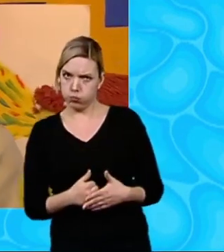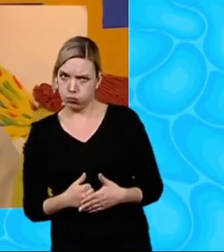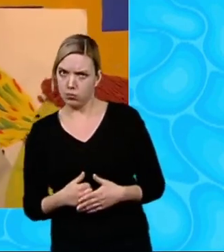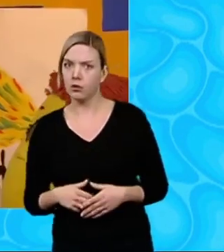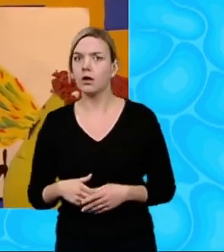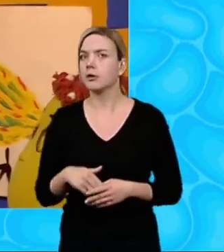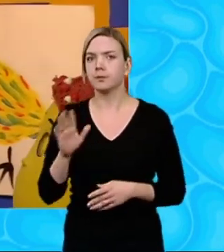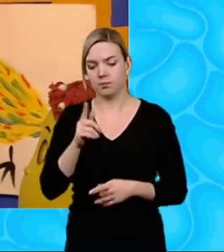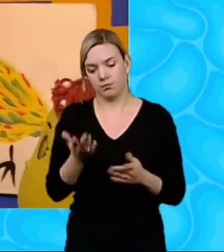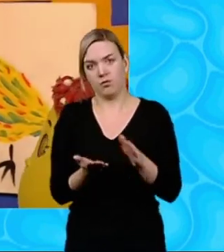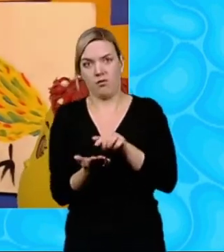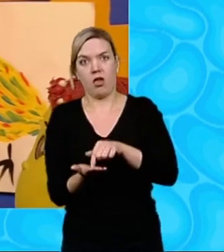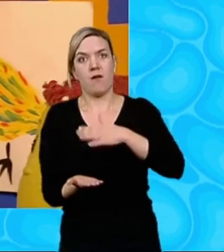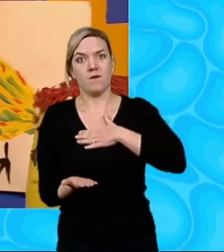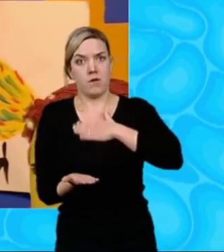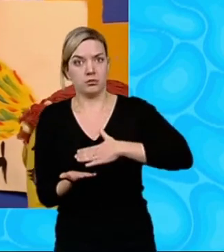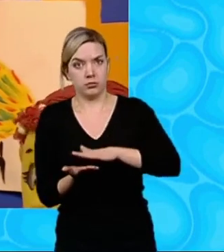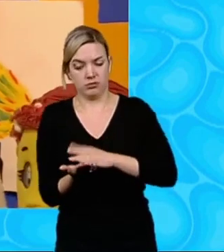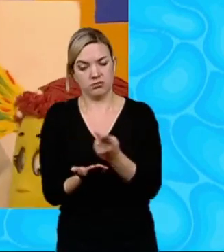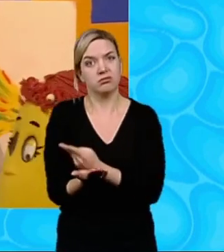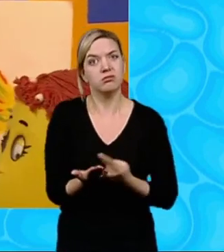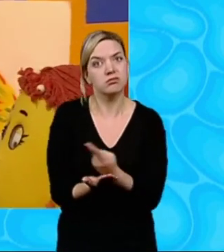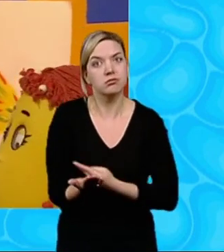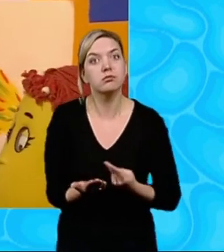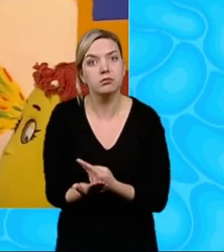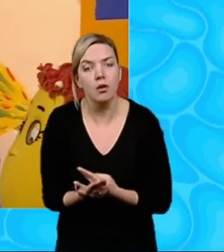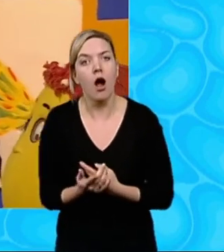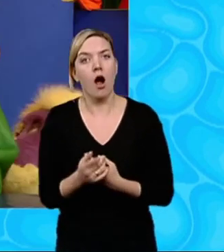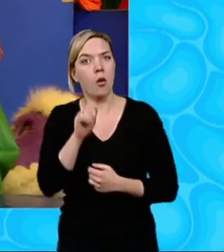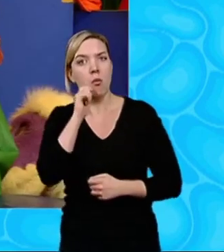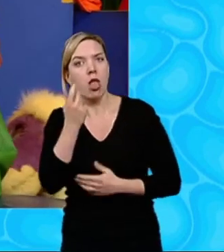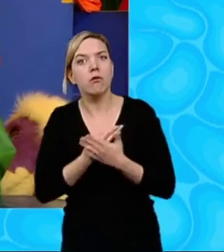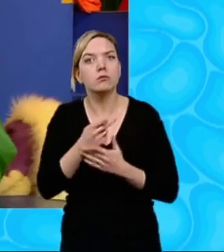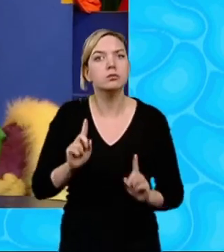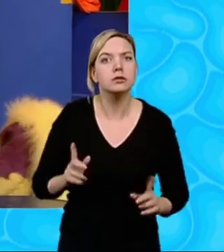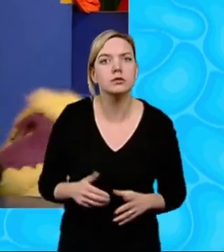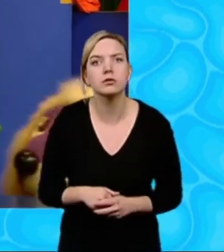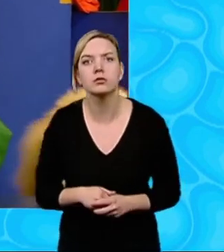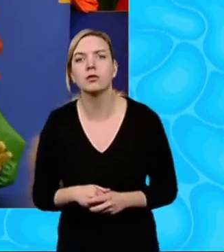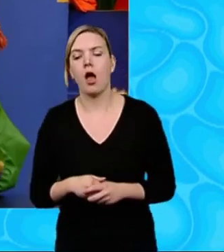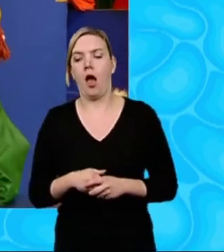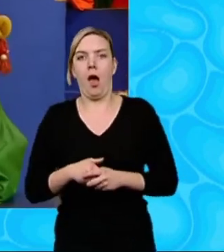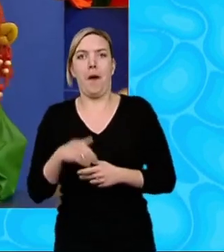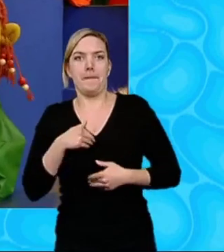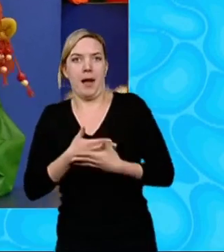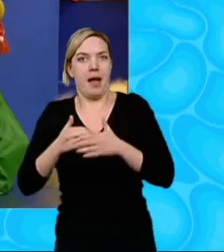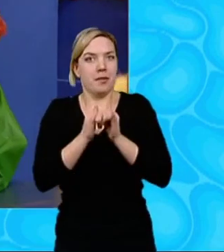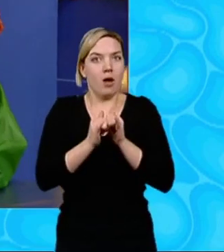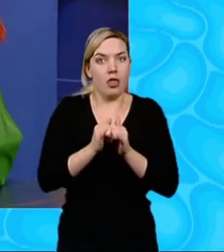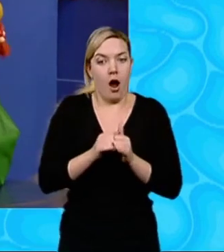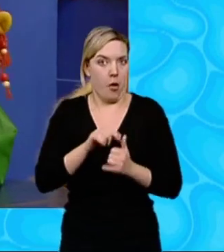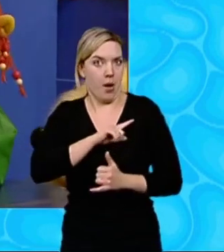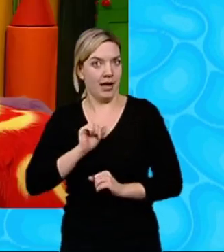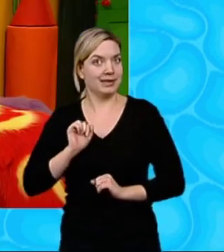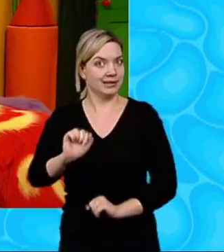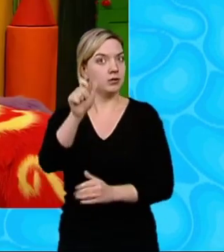that'll be the front of our card, where the picture goes, Fizz So, now, what are you going to draw, then, eh? Hmm, my little baby brother, because it's his